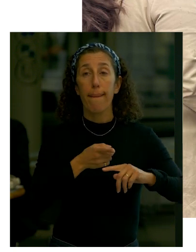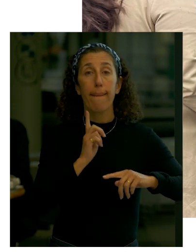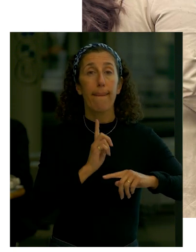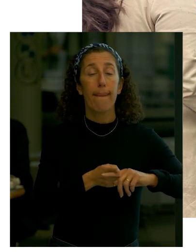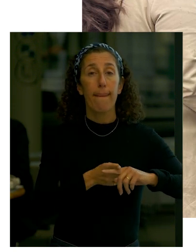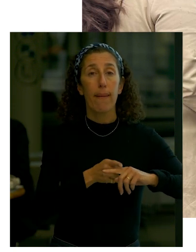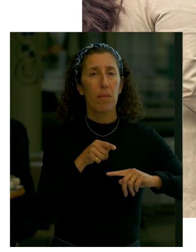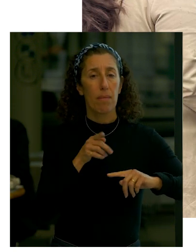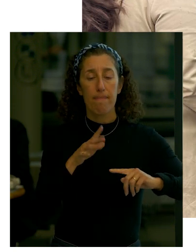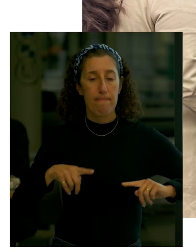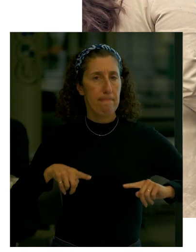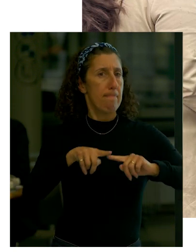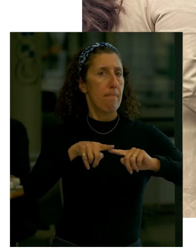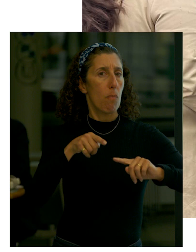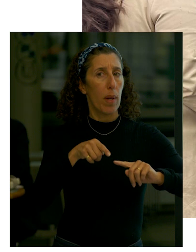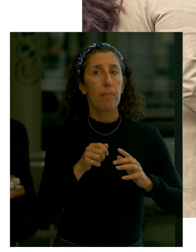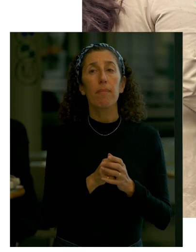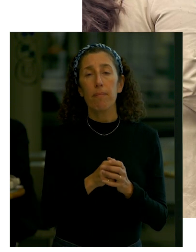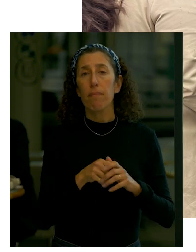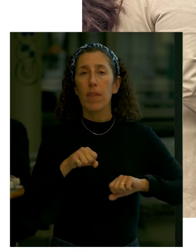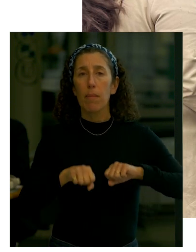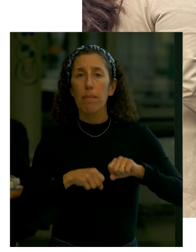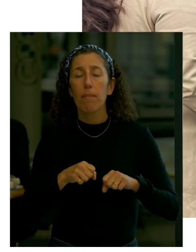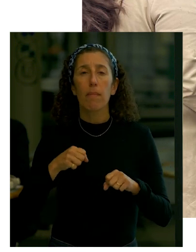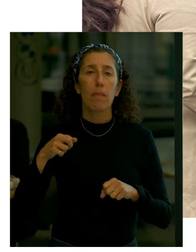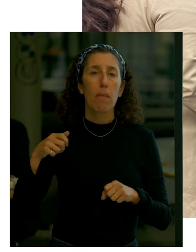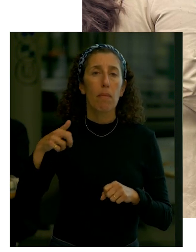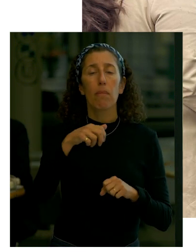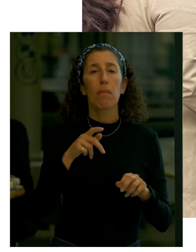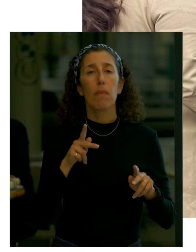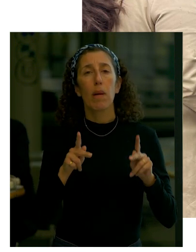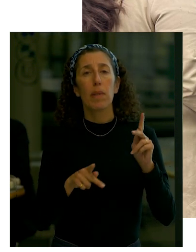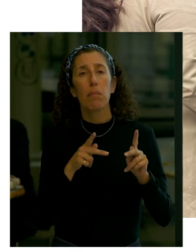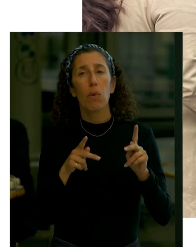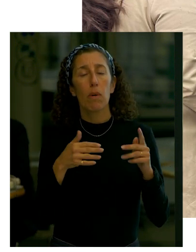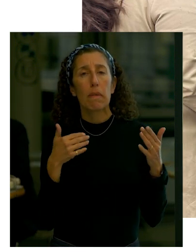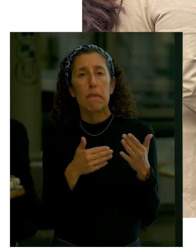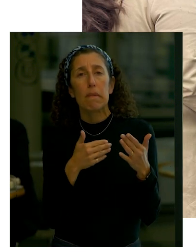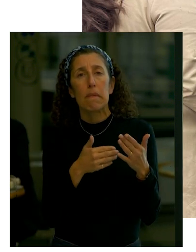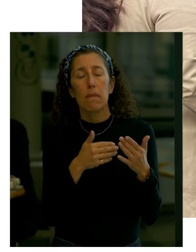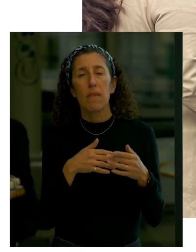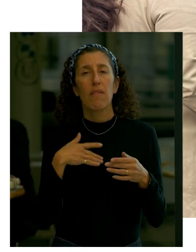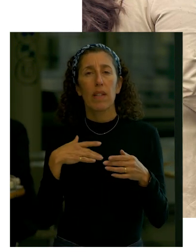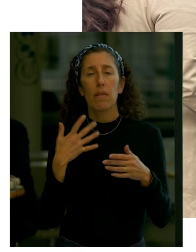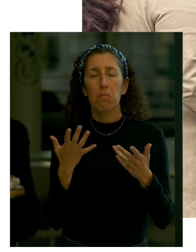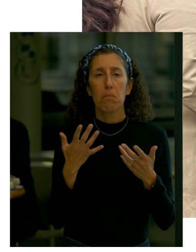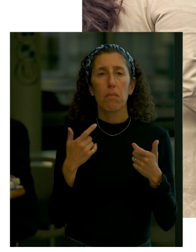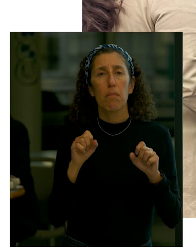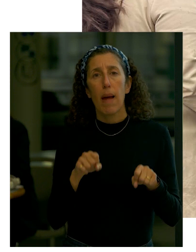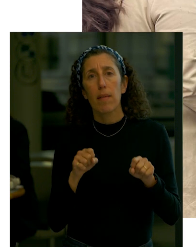cyclists pedestrians and the conflicts that could be coming from the proximity the close proximity of those two user groups